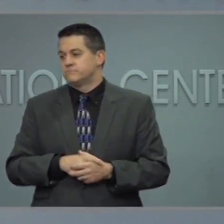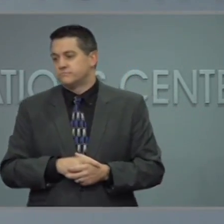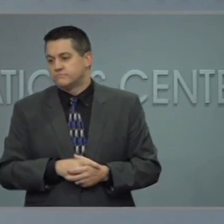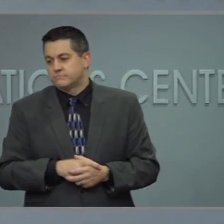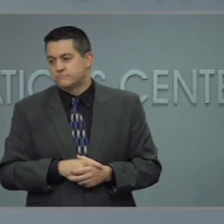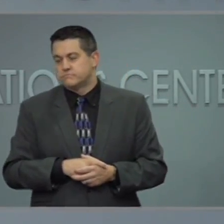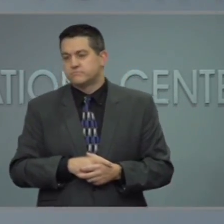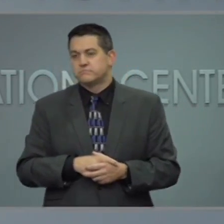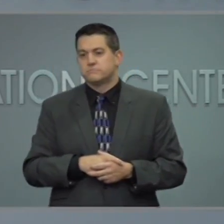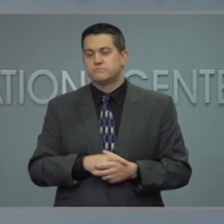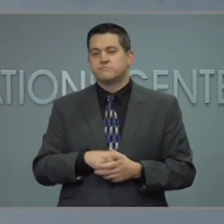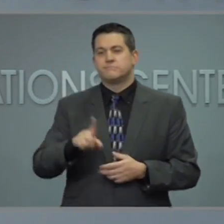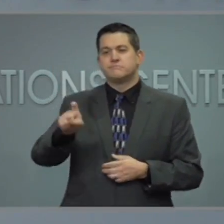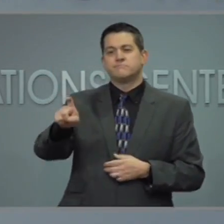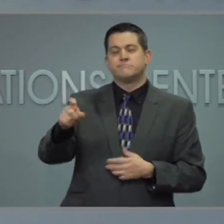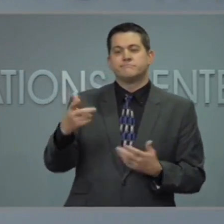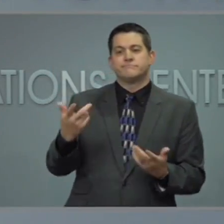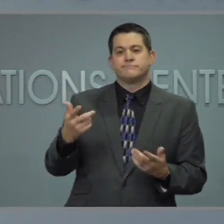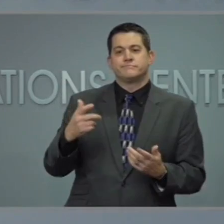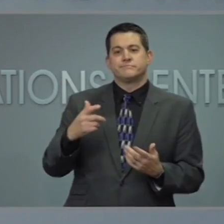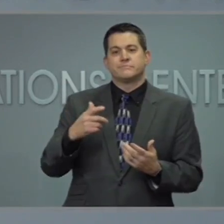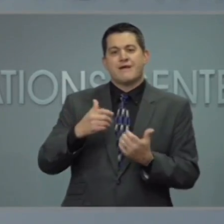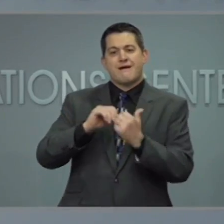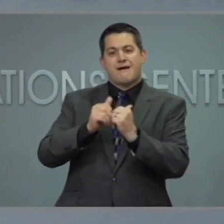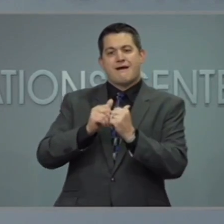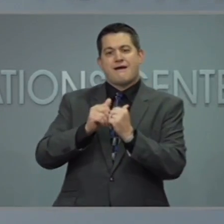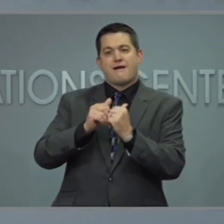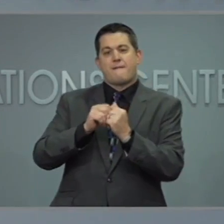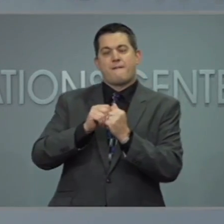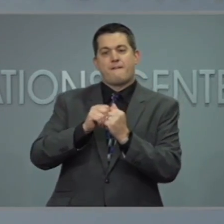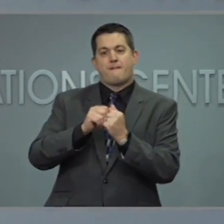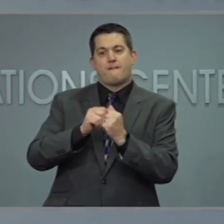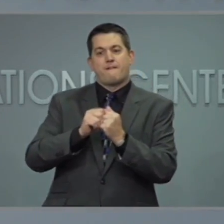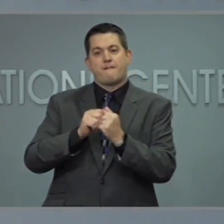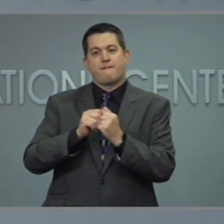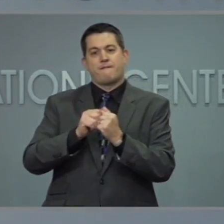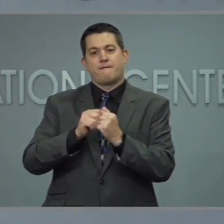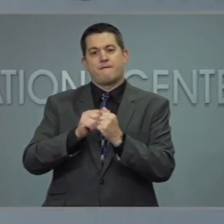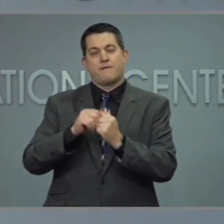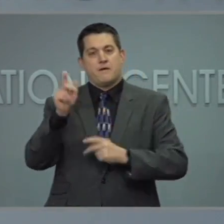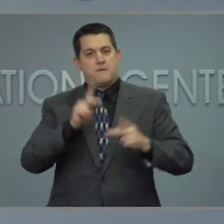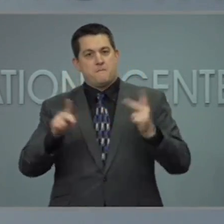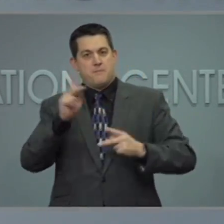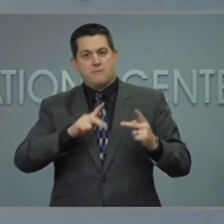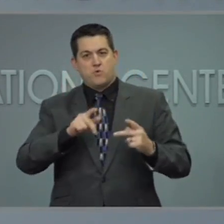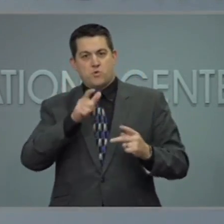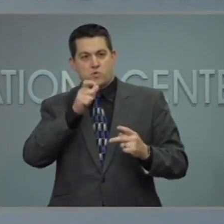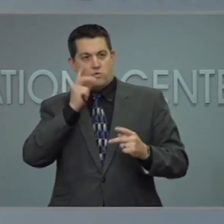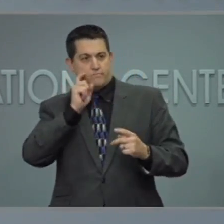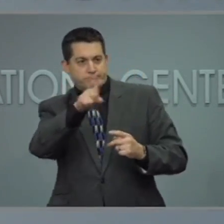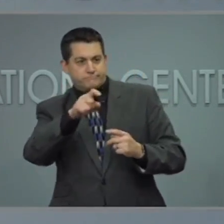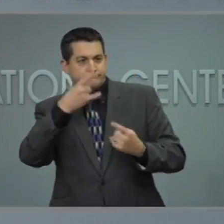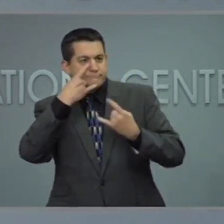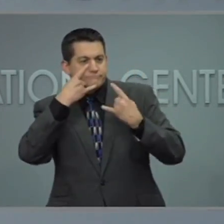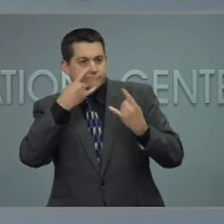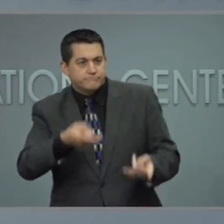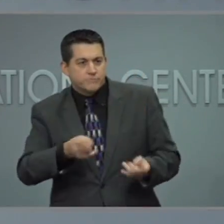And is there a good way to be sure that the people who aren't wearing masks do have their vaccines?